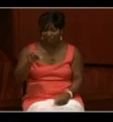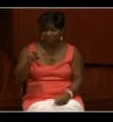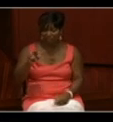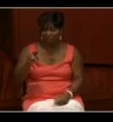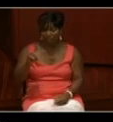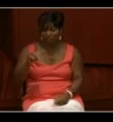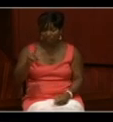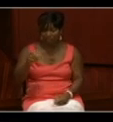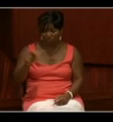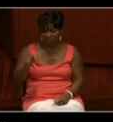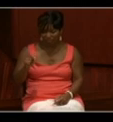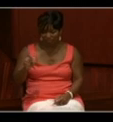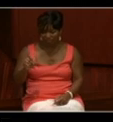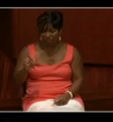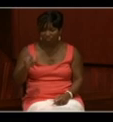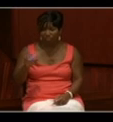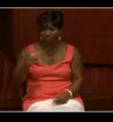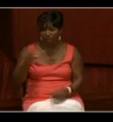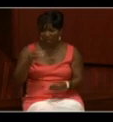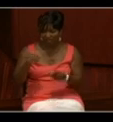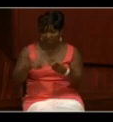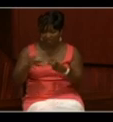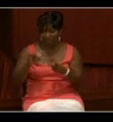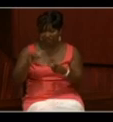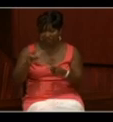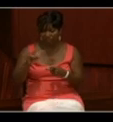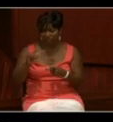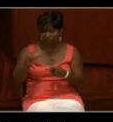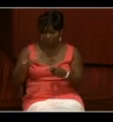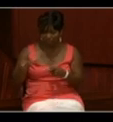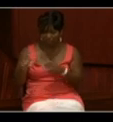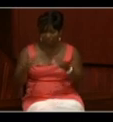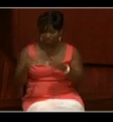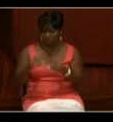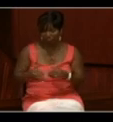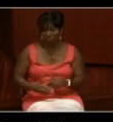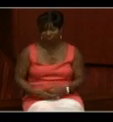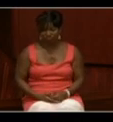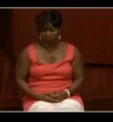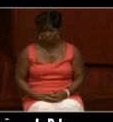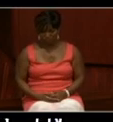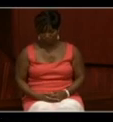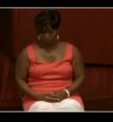.S. history are researchable through the logs and vessels that conducted these missions.